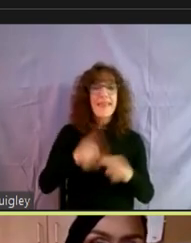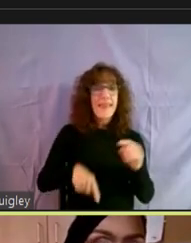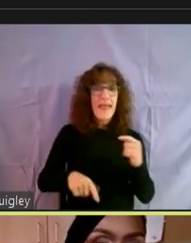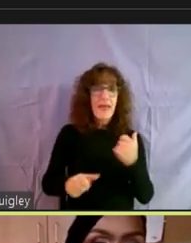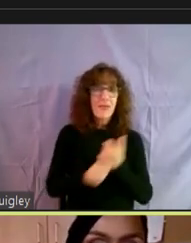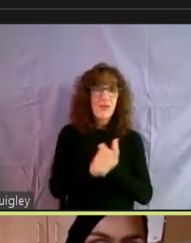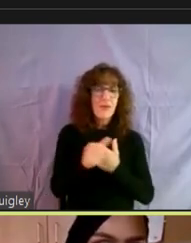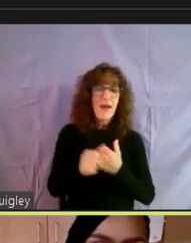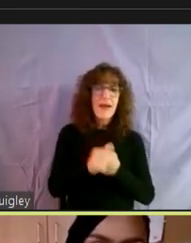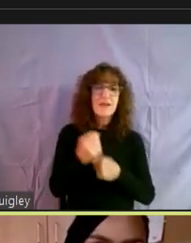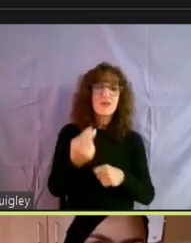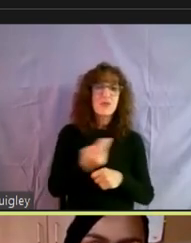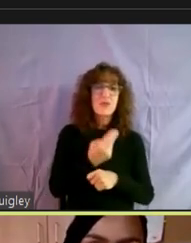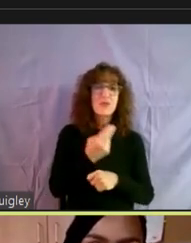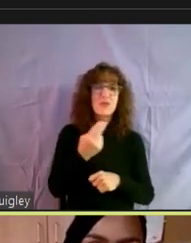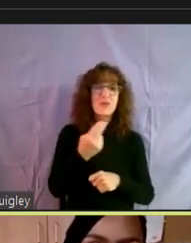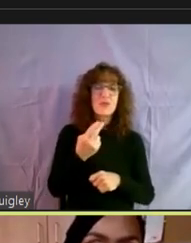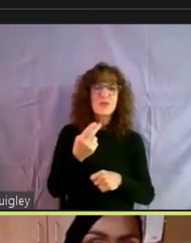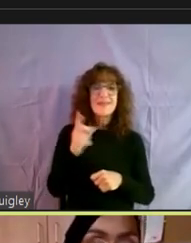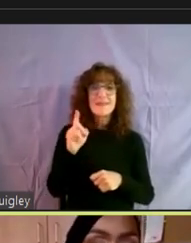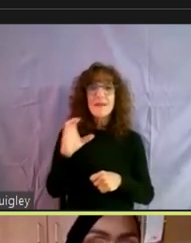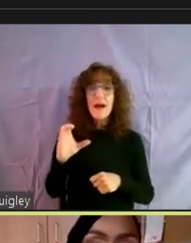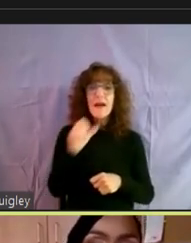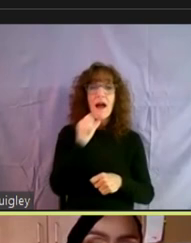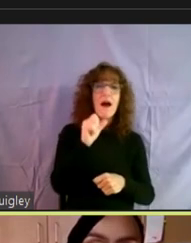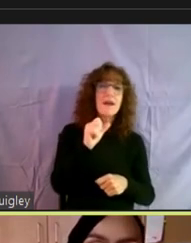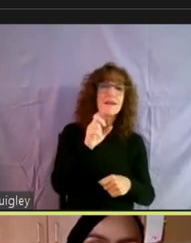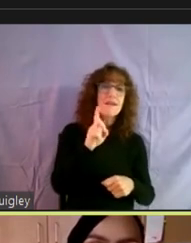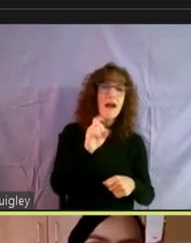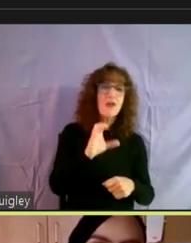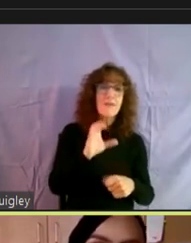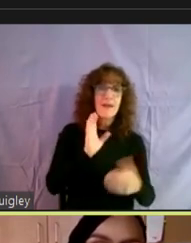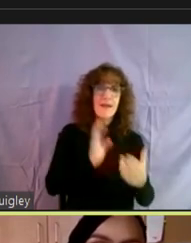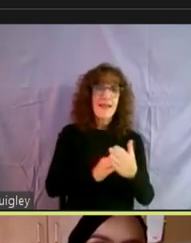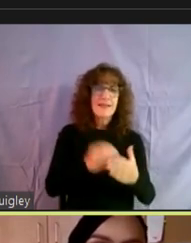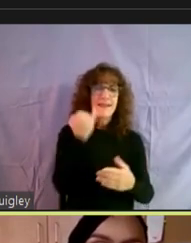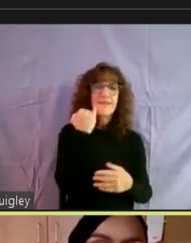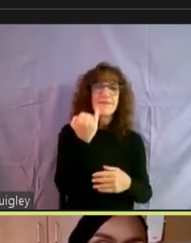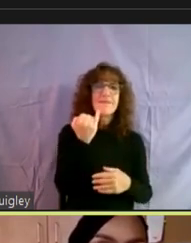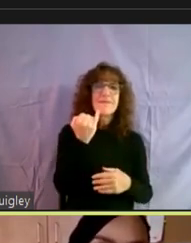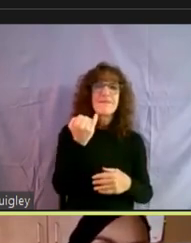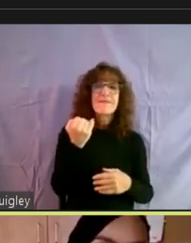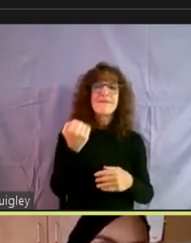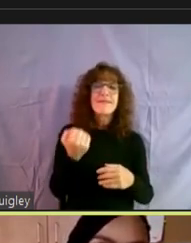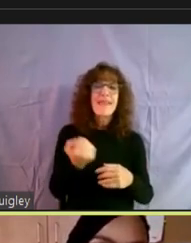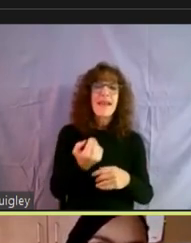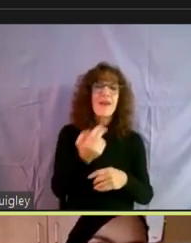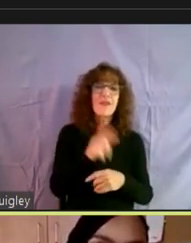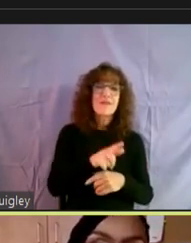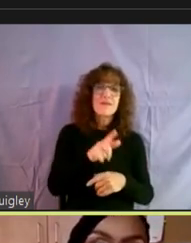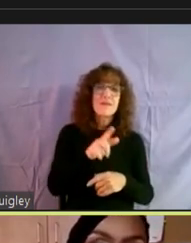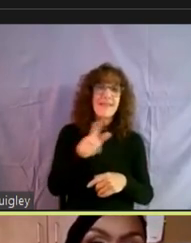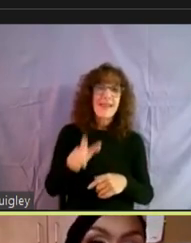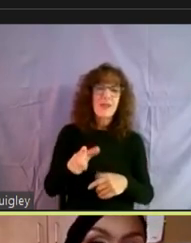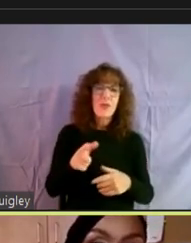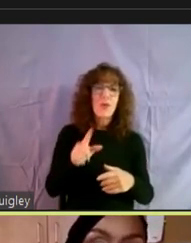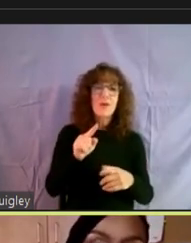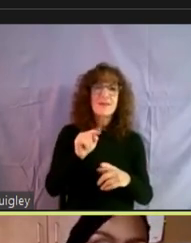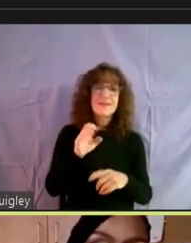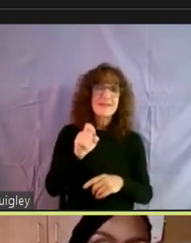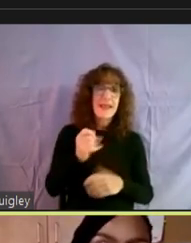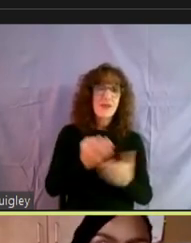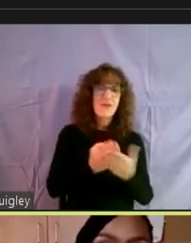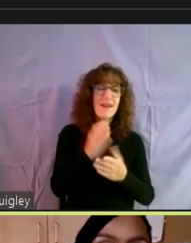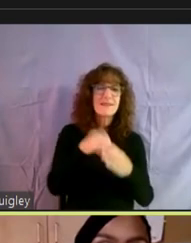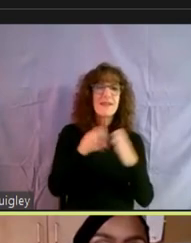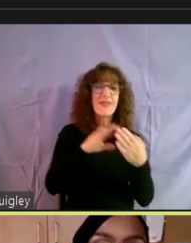documented, undocumented against them. Um, if they are exercising any landlord tenant rights that they have within the city of